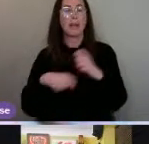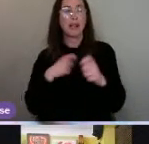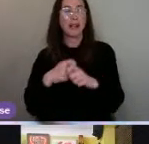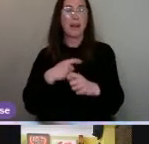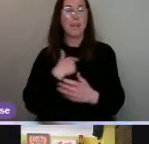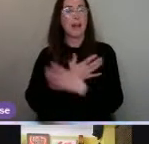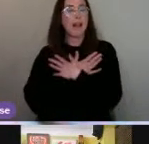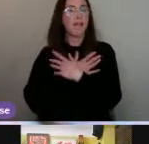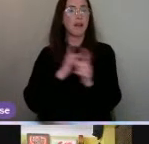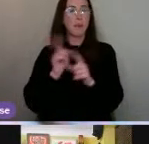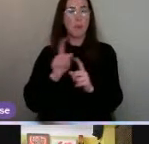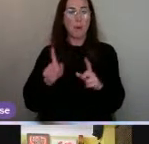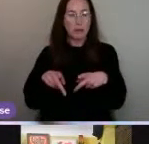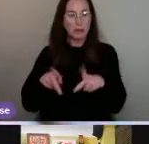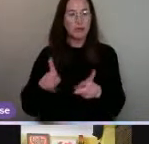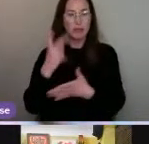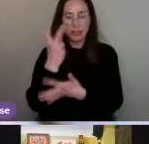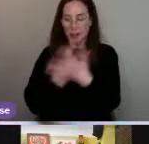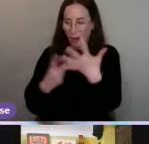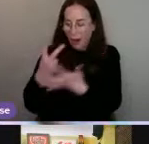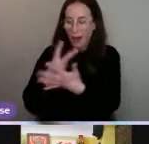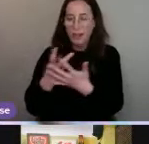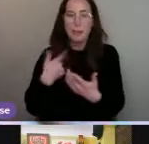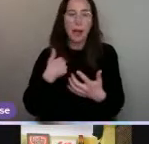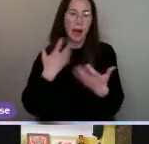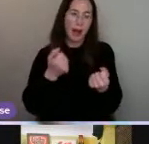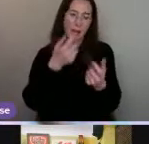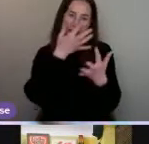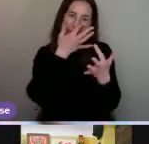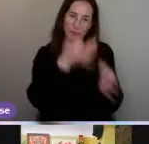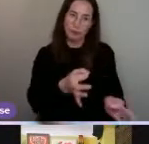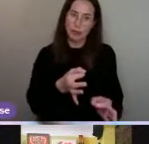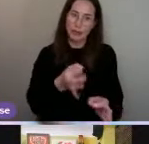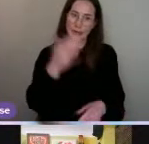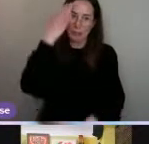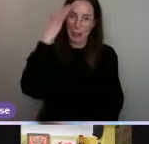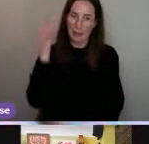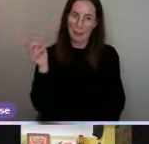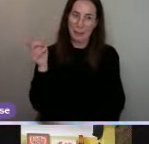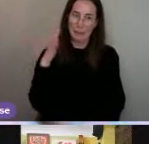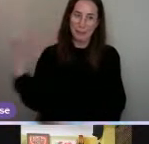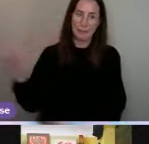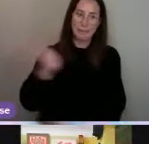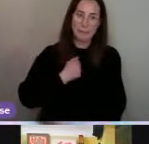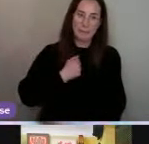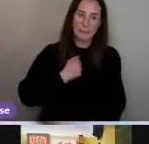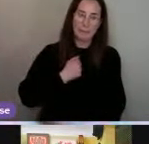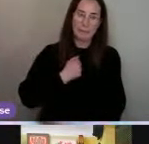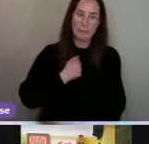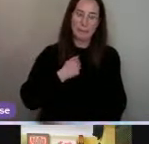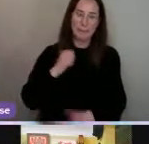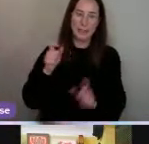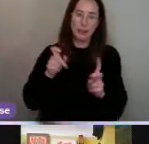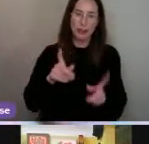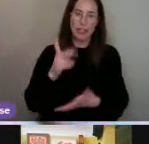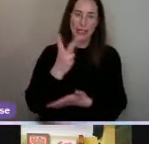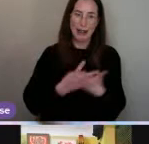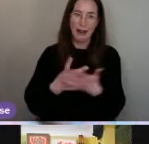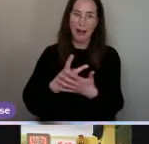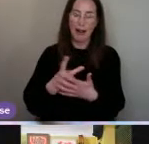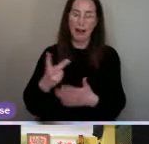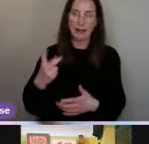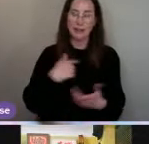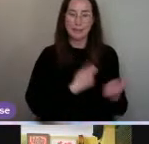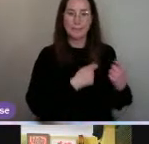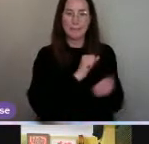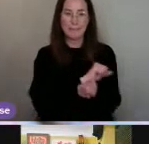art. But then, you know, I have a very strict mum where it was just like, if I got caught doing street art and brought home, I don't know